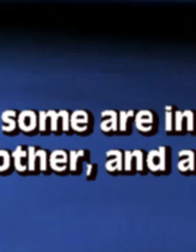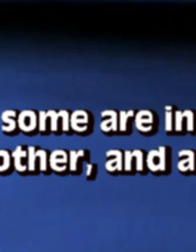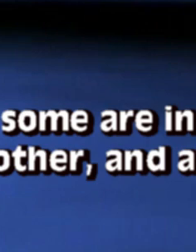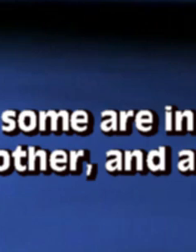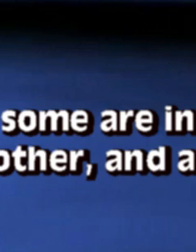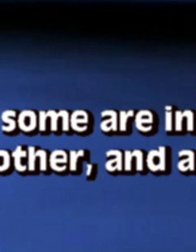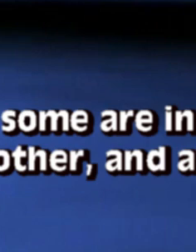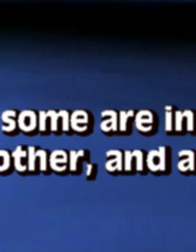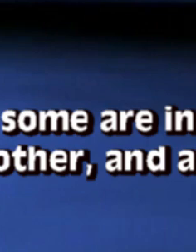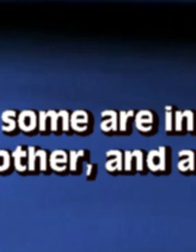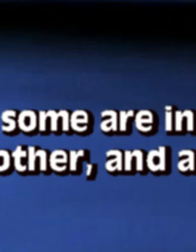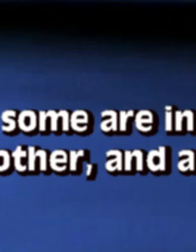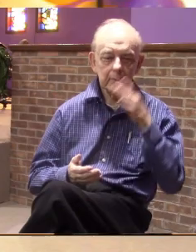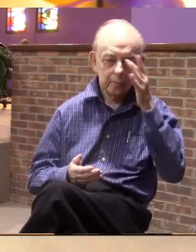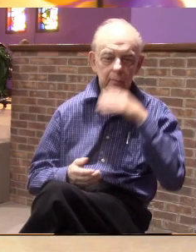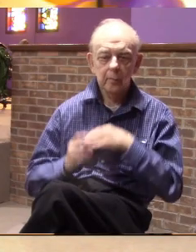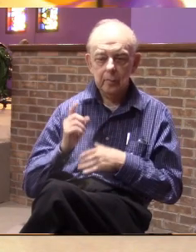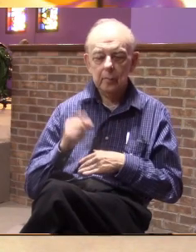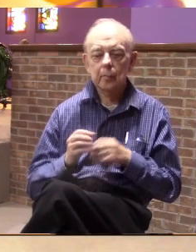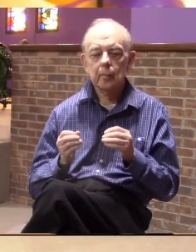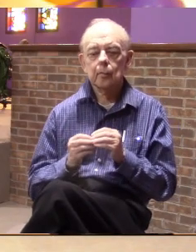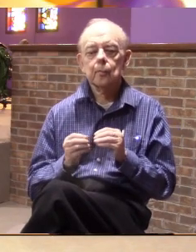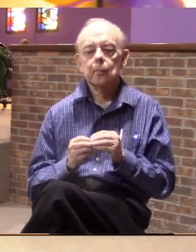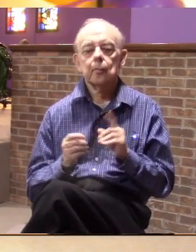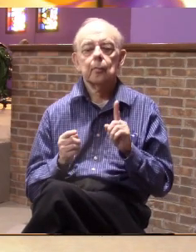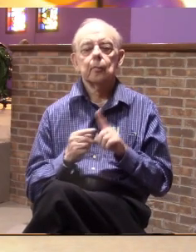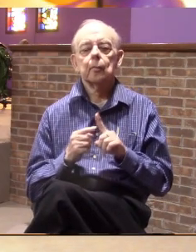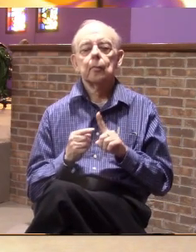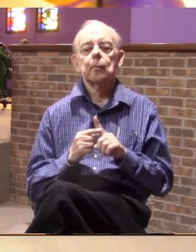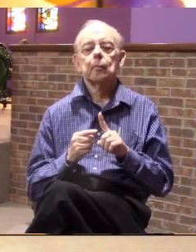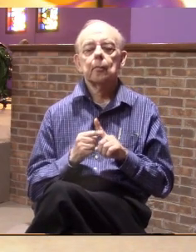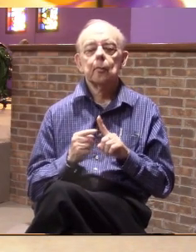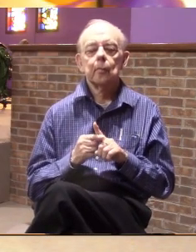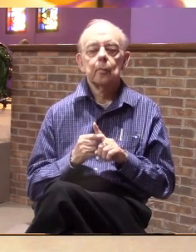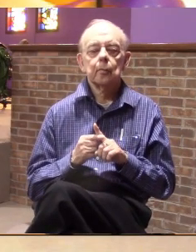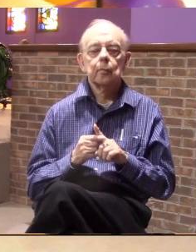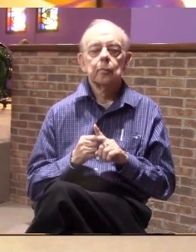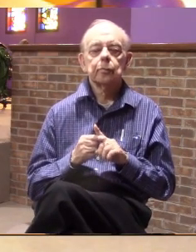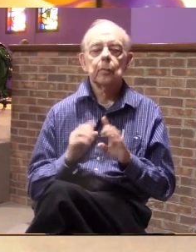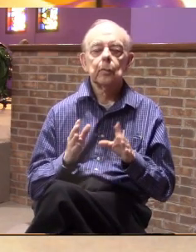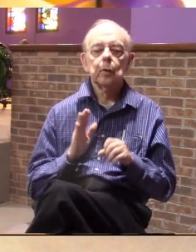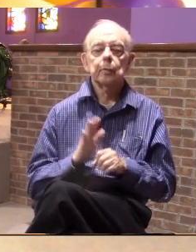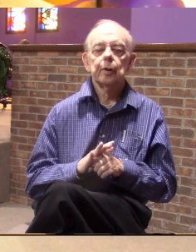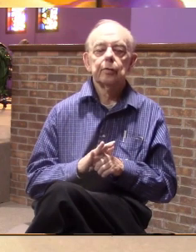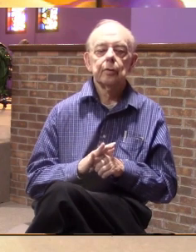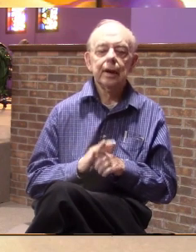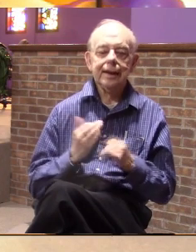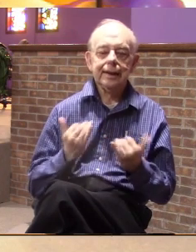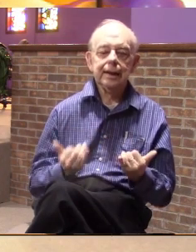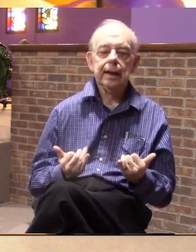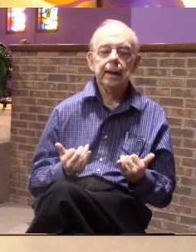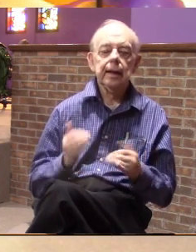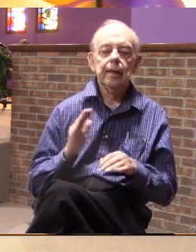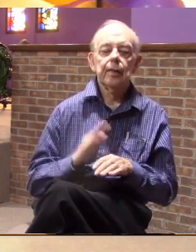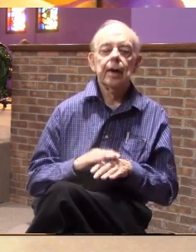ladies and gentlemen we need more positive peer pressure today than ever before